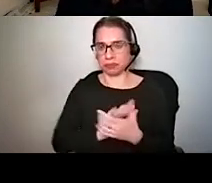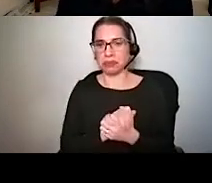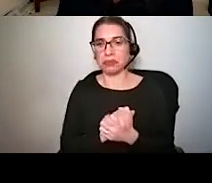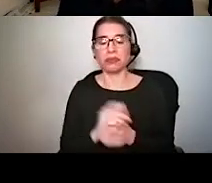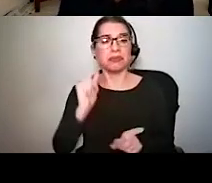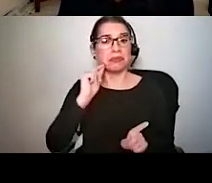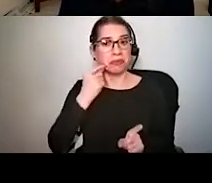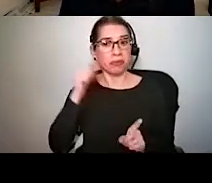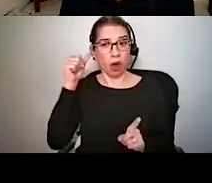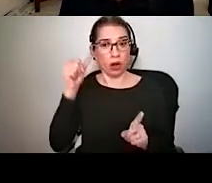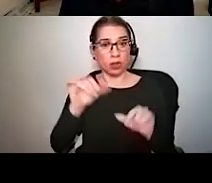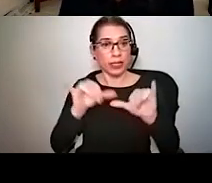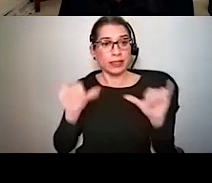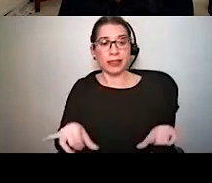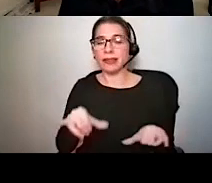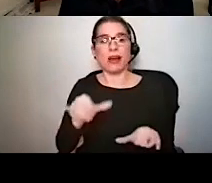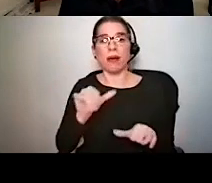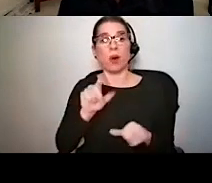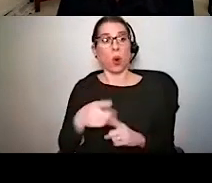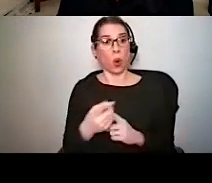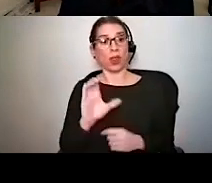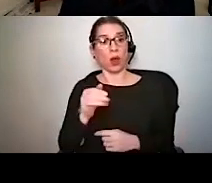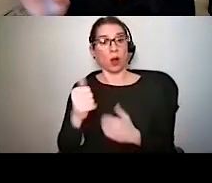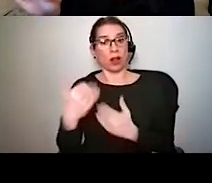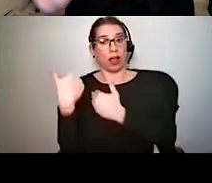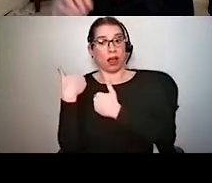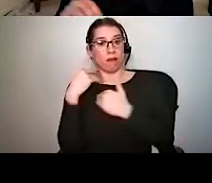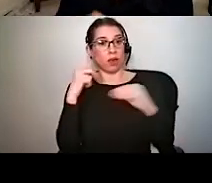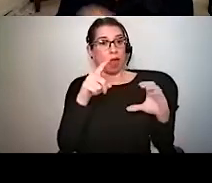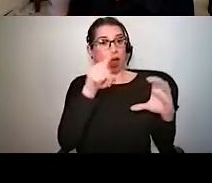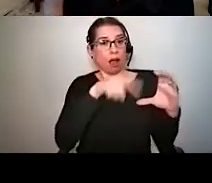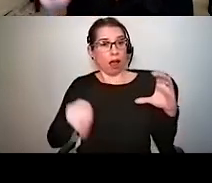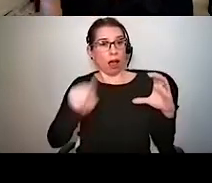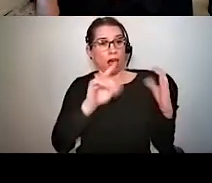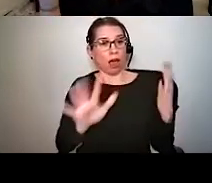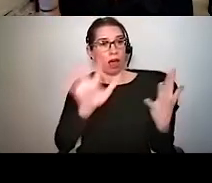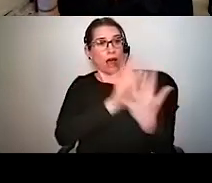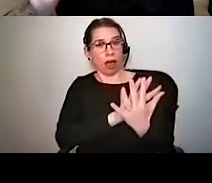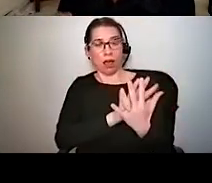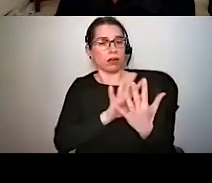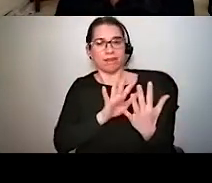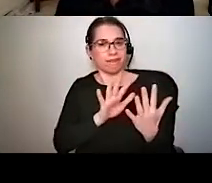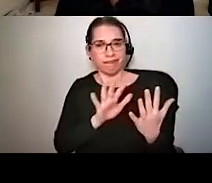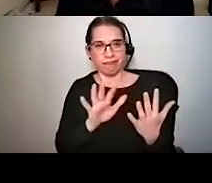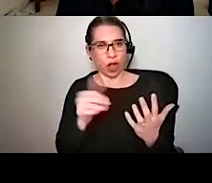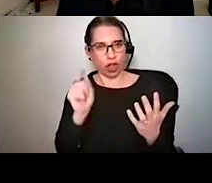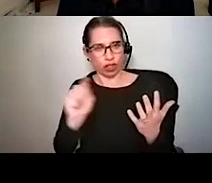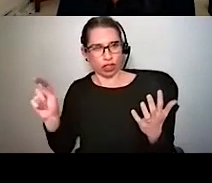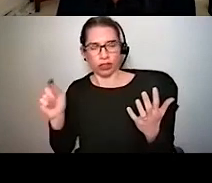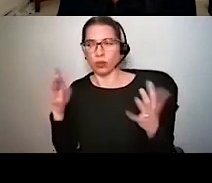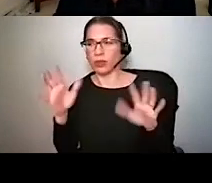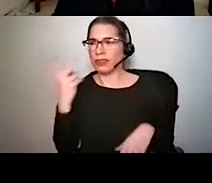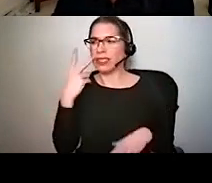that has this turnotopic organization. So remember we've seen this kind of cross-sectional view through the cochlea before.